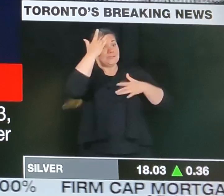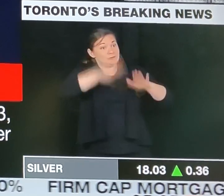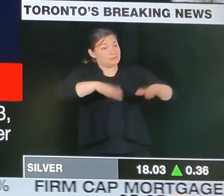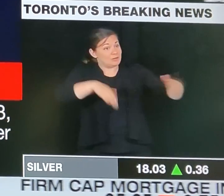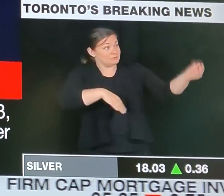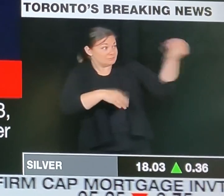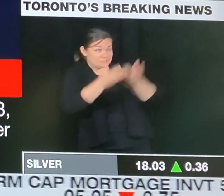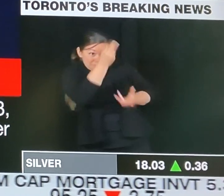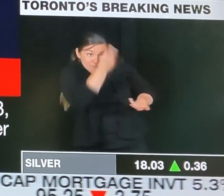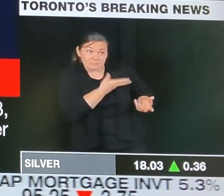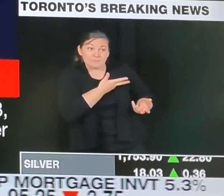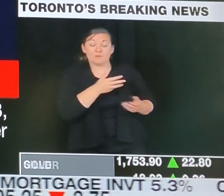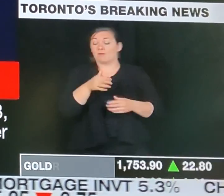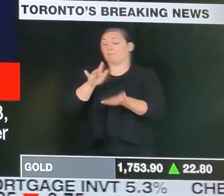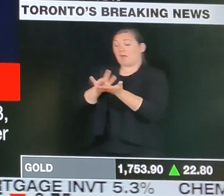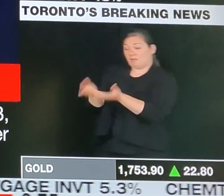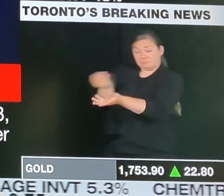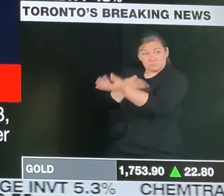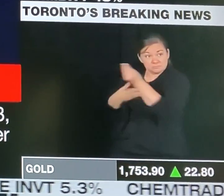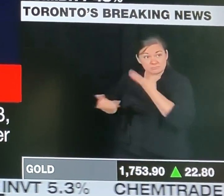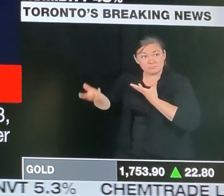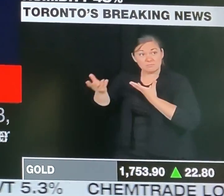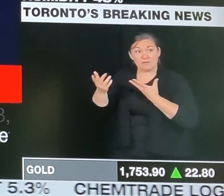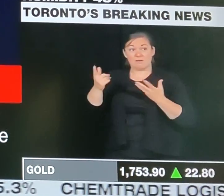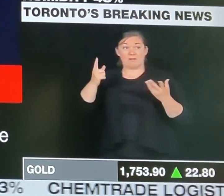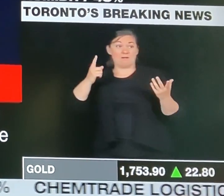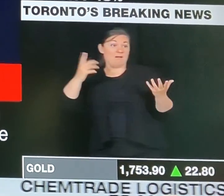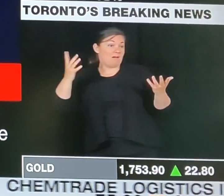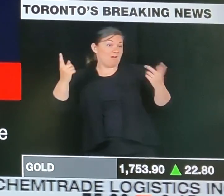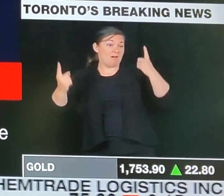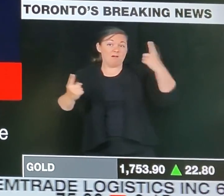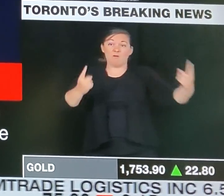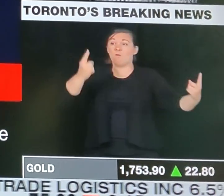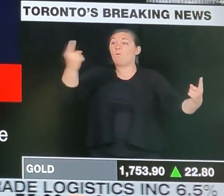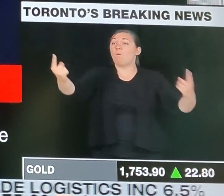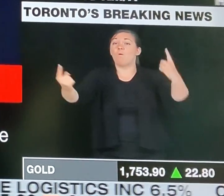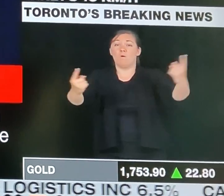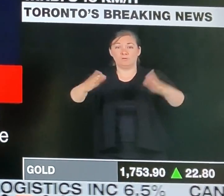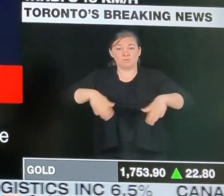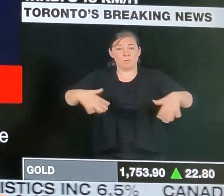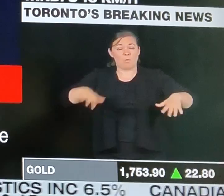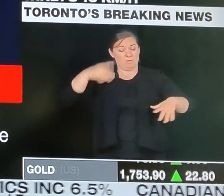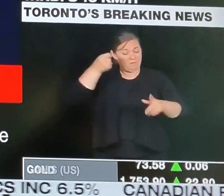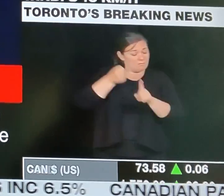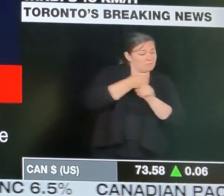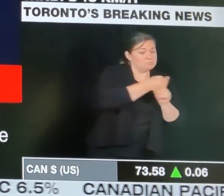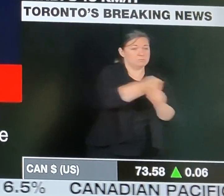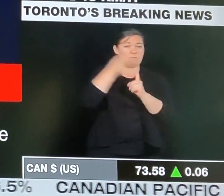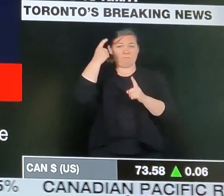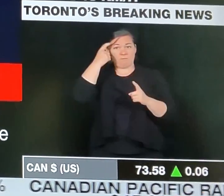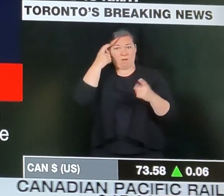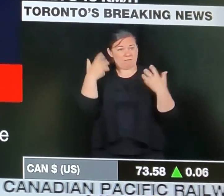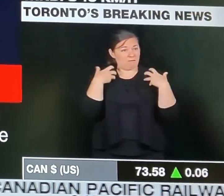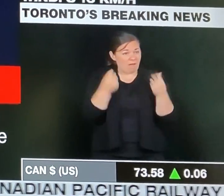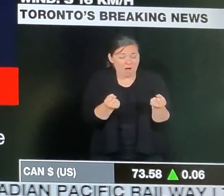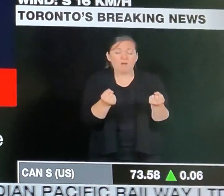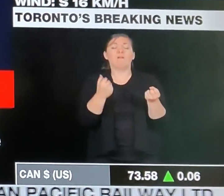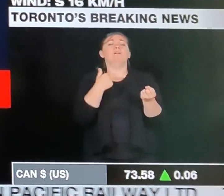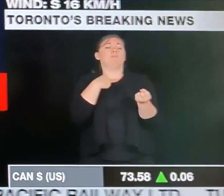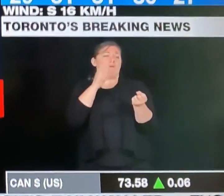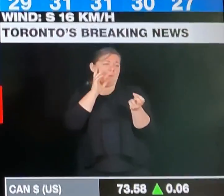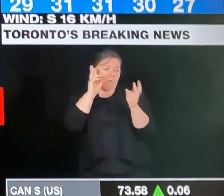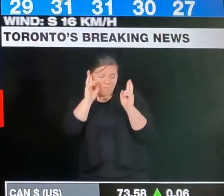young minds for the future. They foster a sense of humor. Now, as the paper said, we've had extensive consultation with